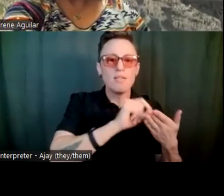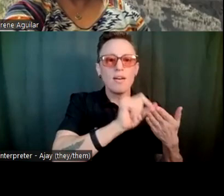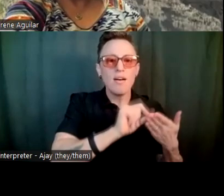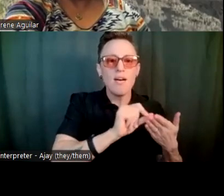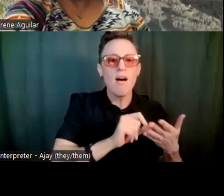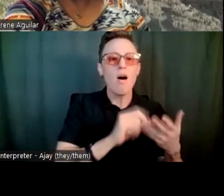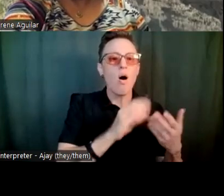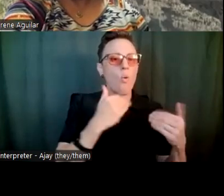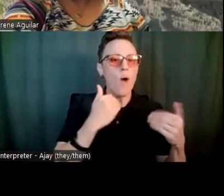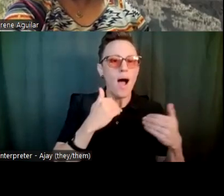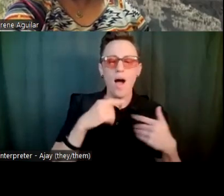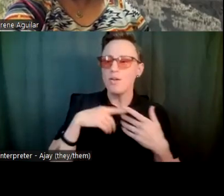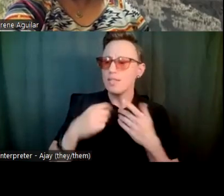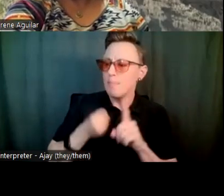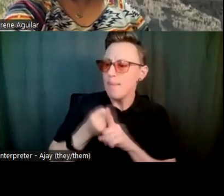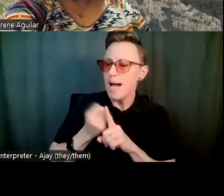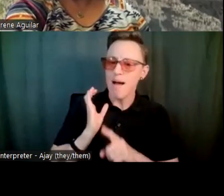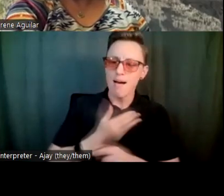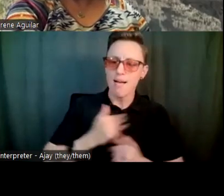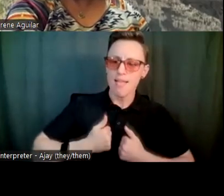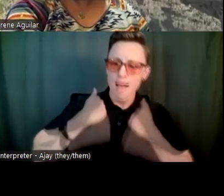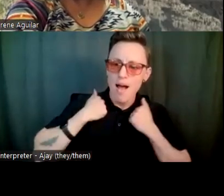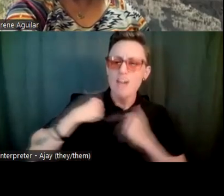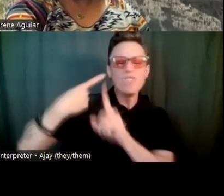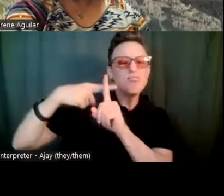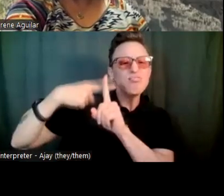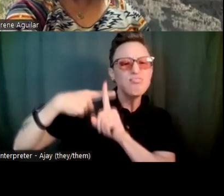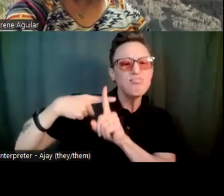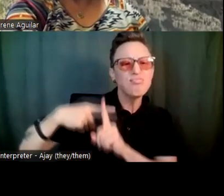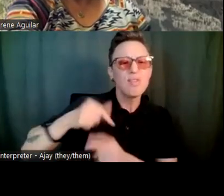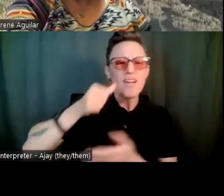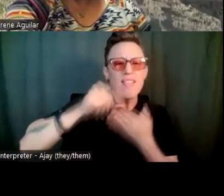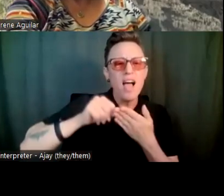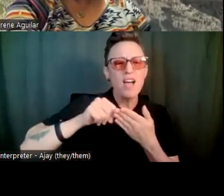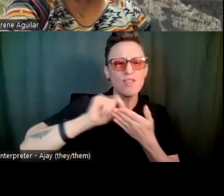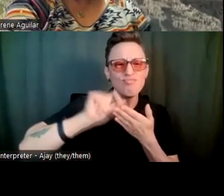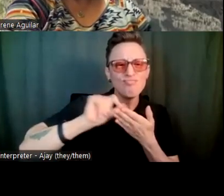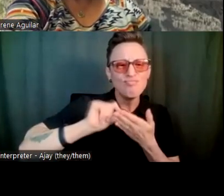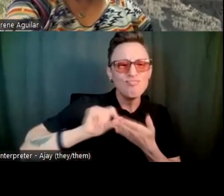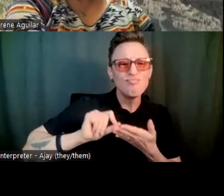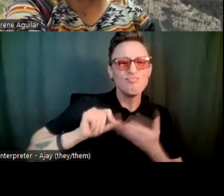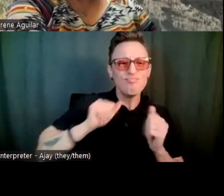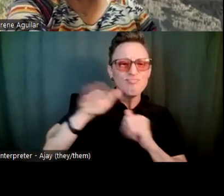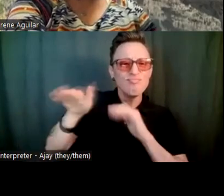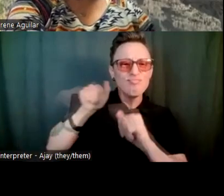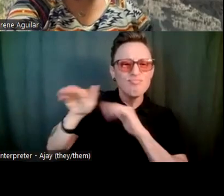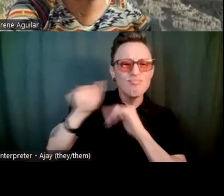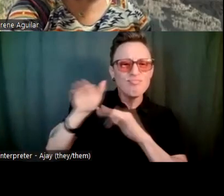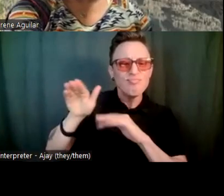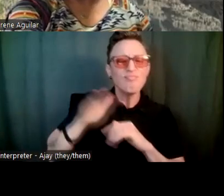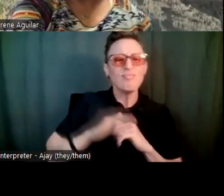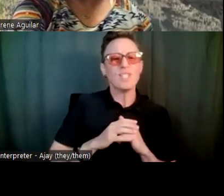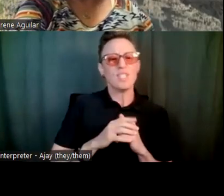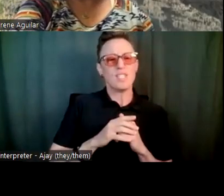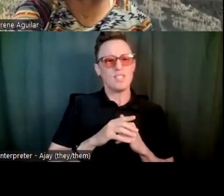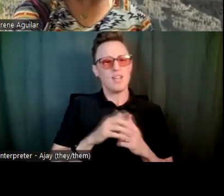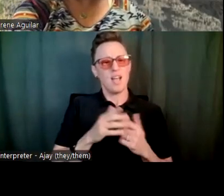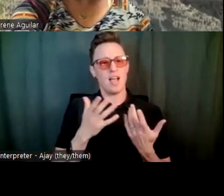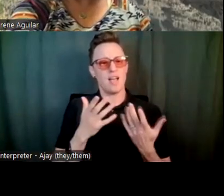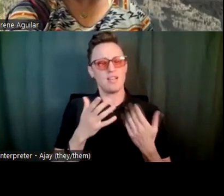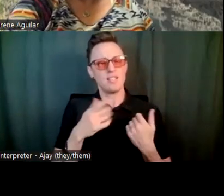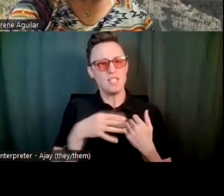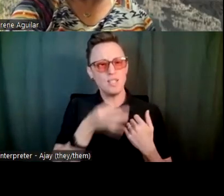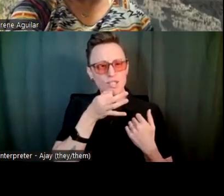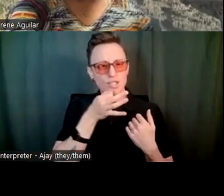on their lives and them knowing how to work with people who were different. And